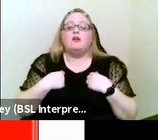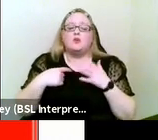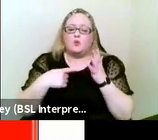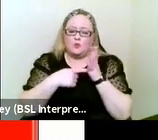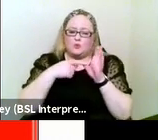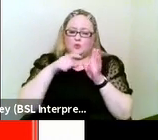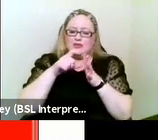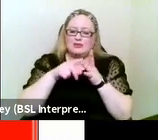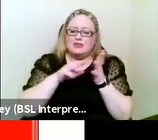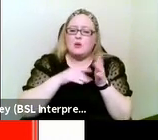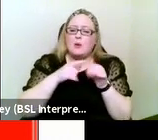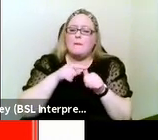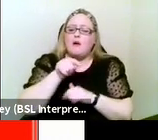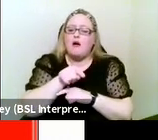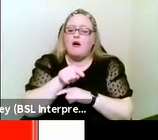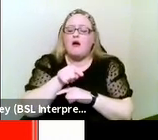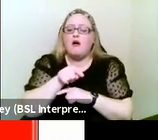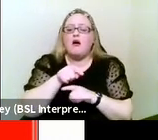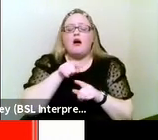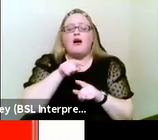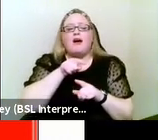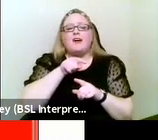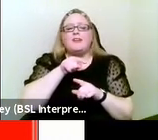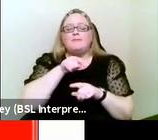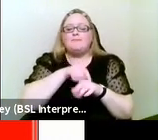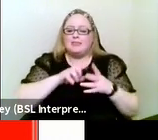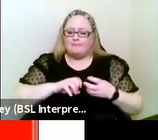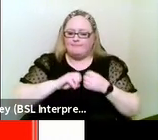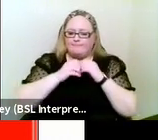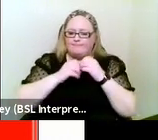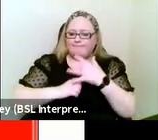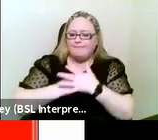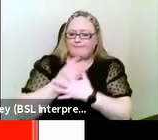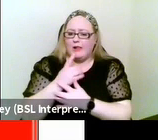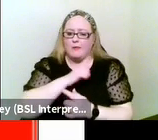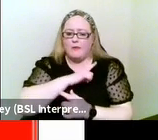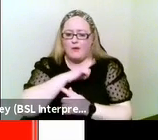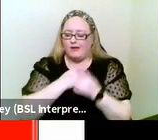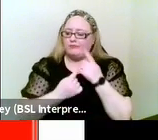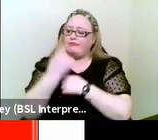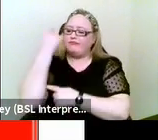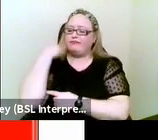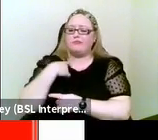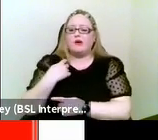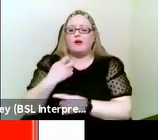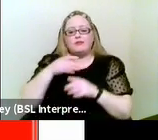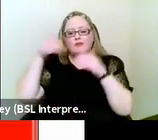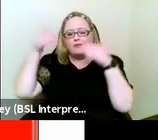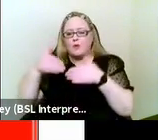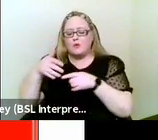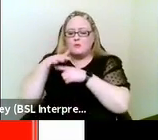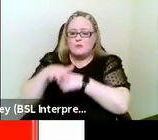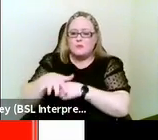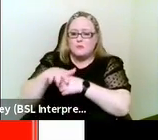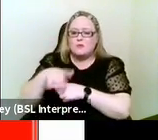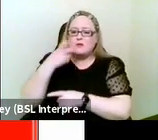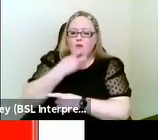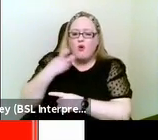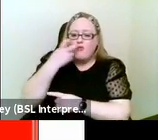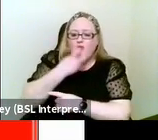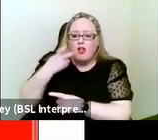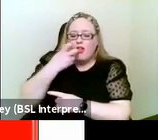oral communication was pushed and sign language was somewhat suppressed. And it's actually a form of tactile